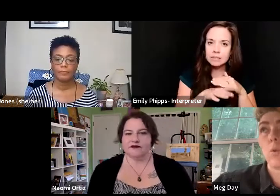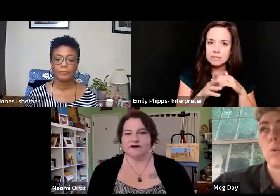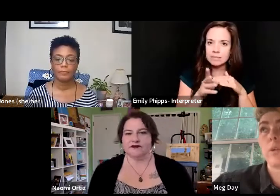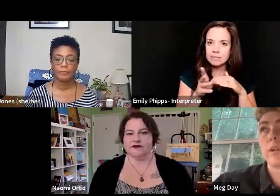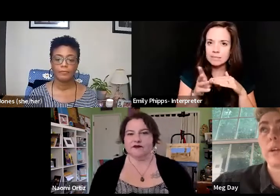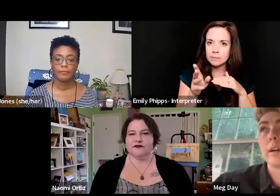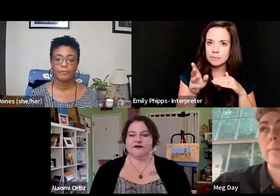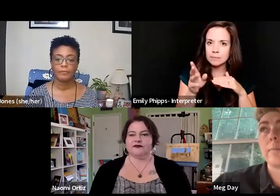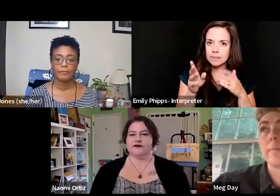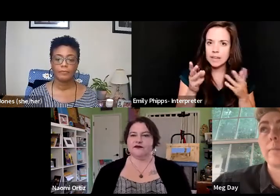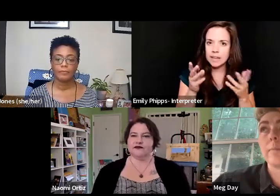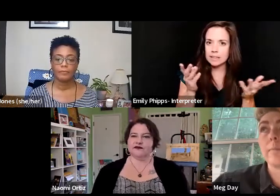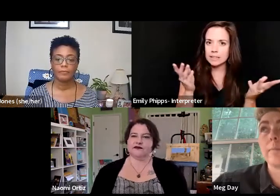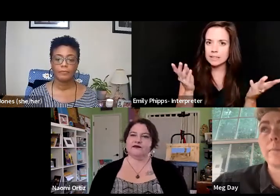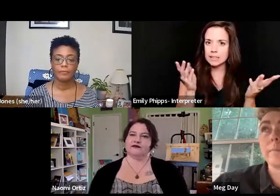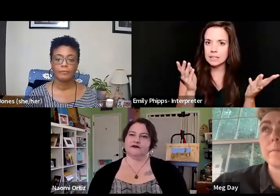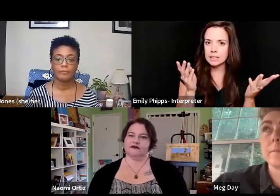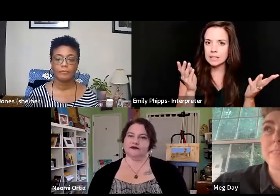all, um,